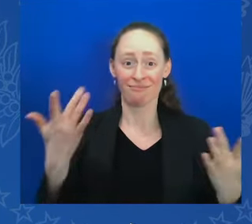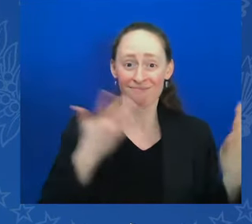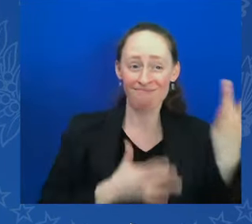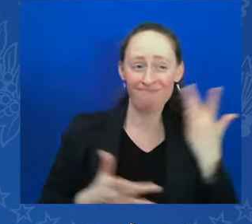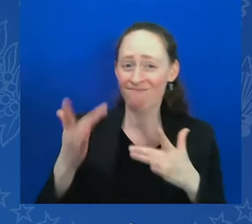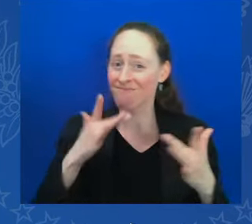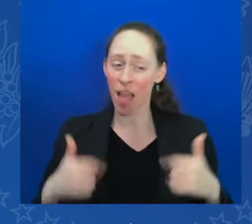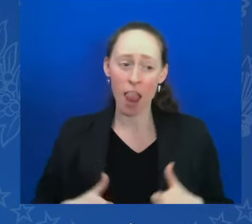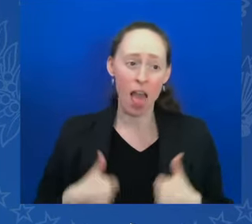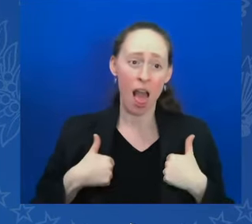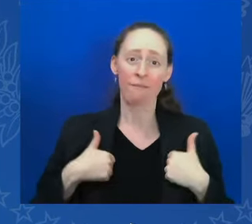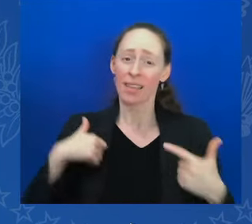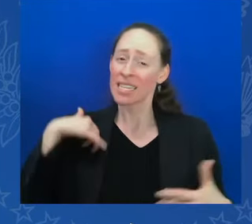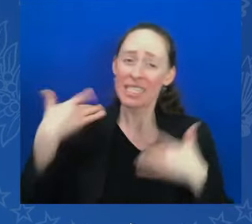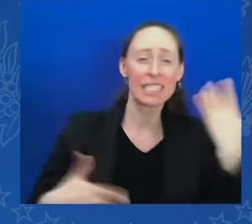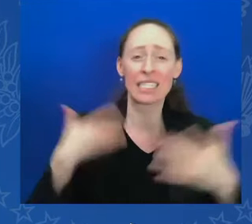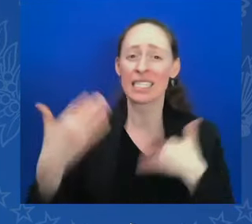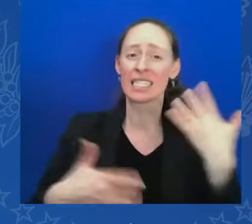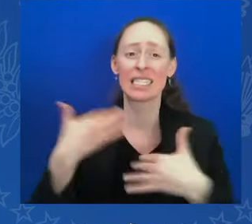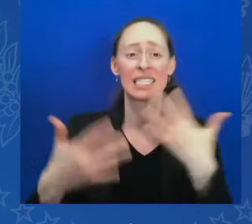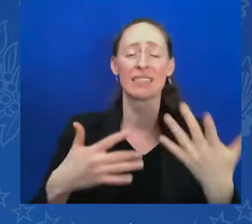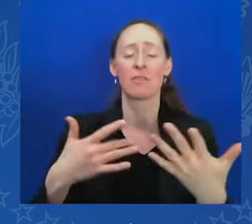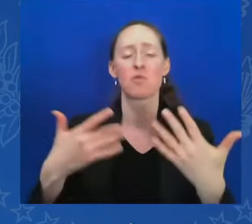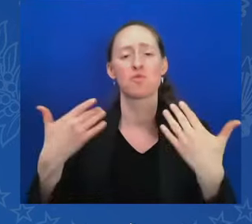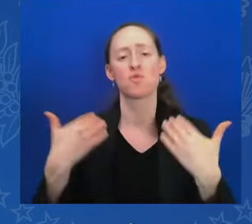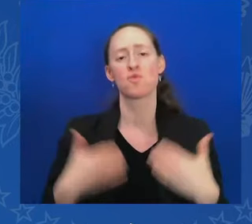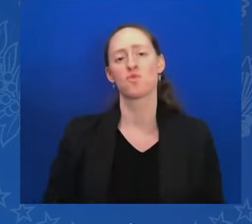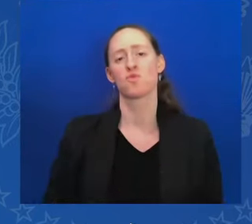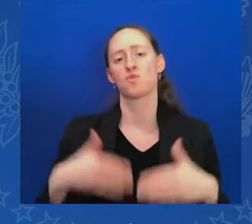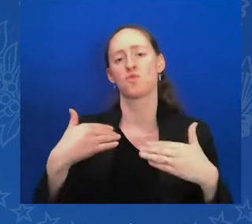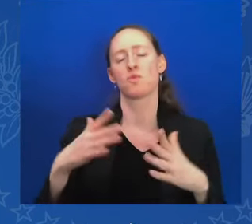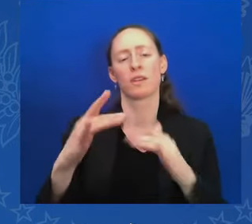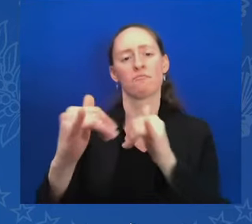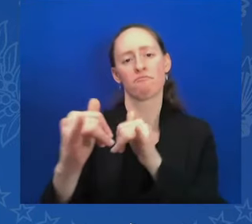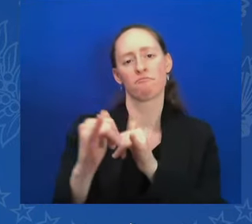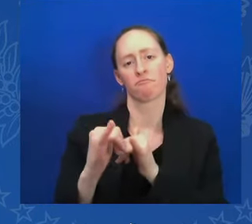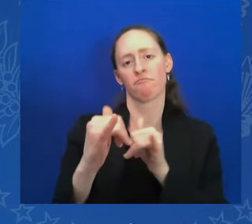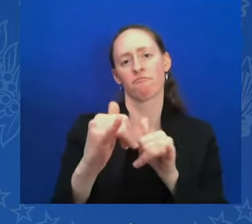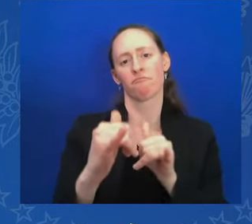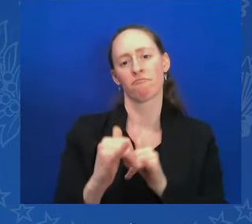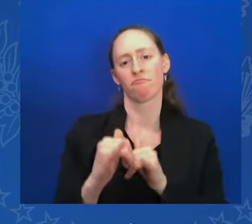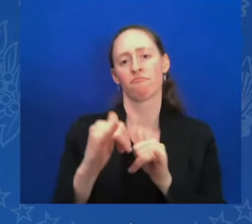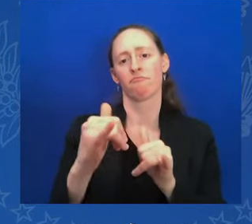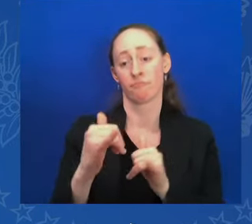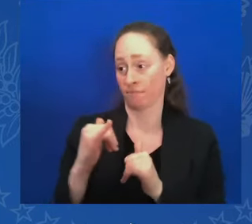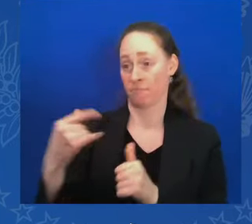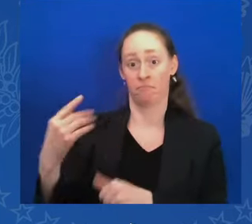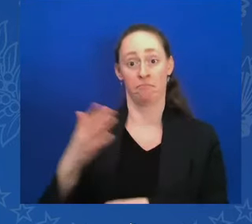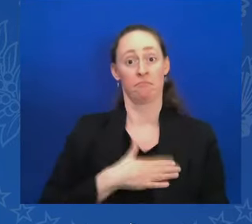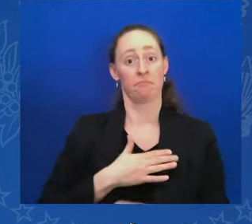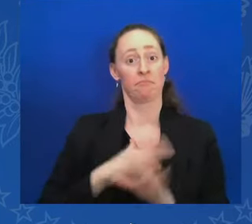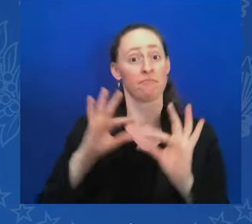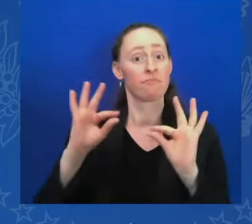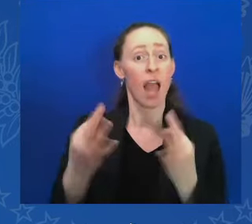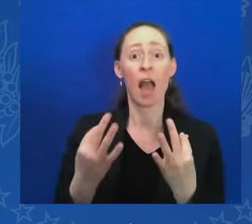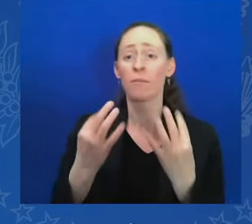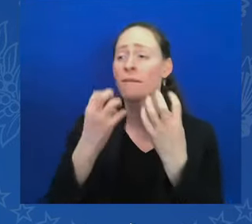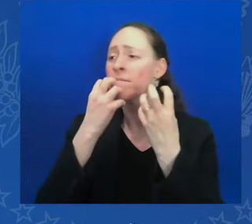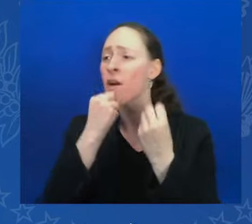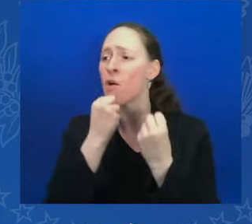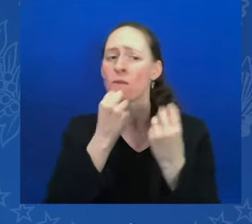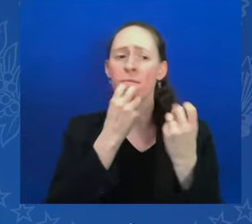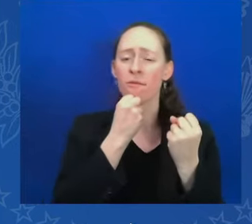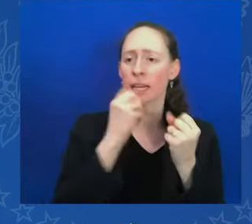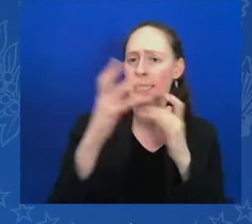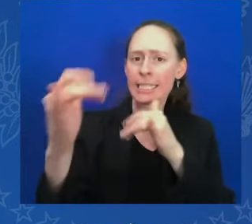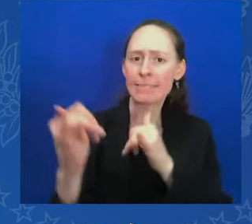my Greek-American friends grew up with as well. Like treating everyone with dignity. My dad used to say, you know, Joey, a job is about a lot more than a